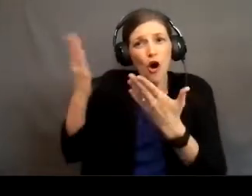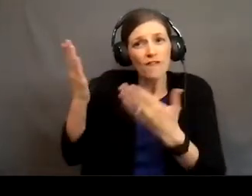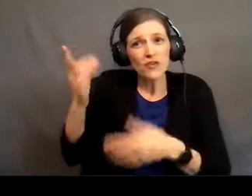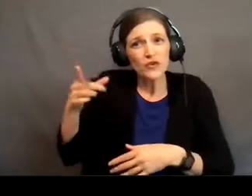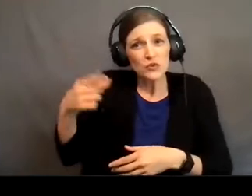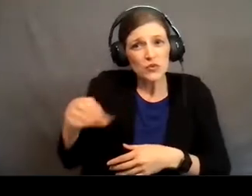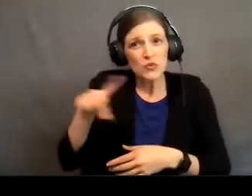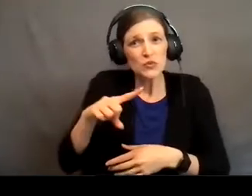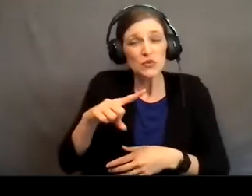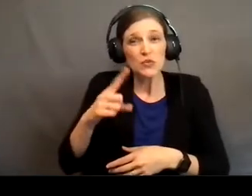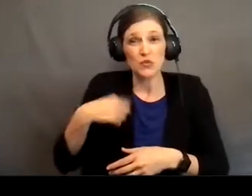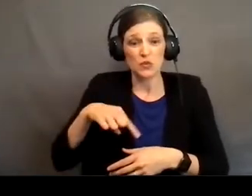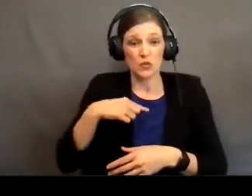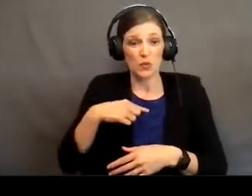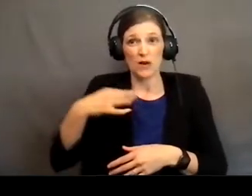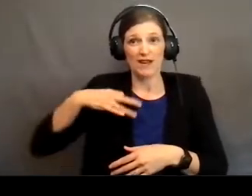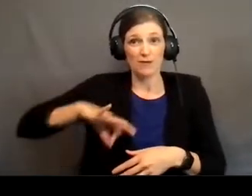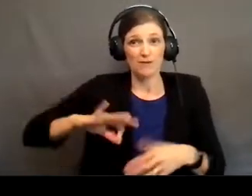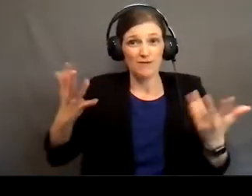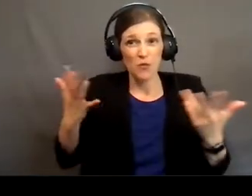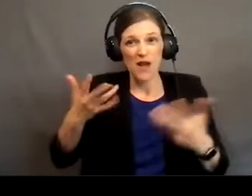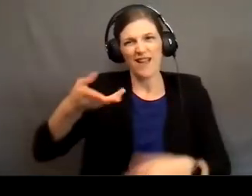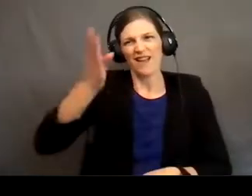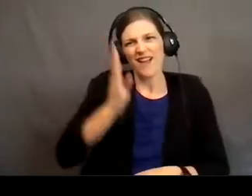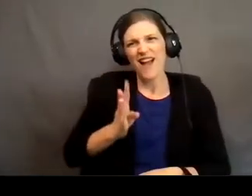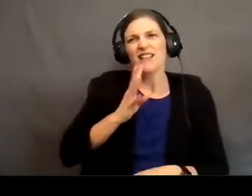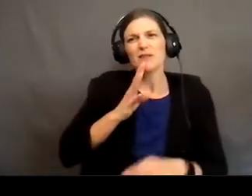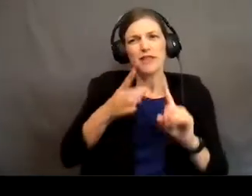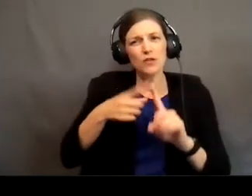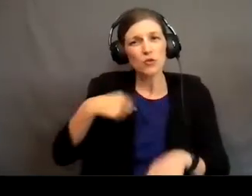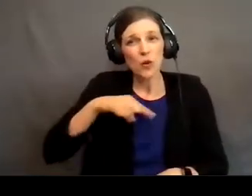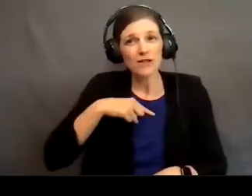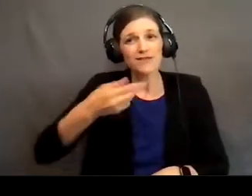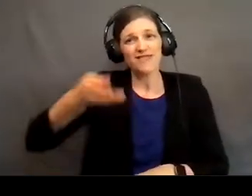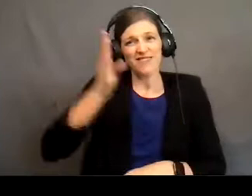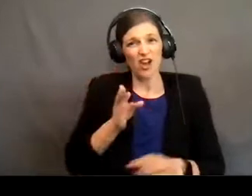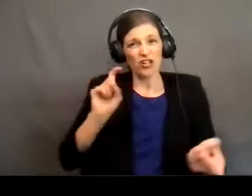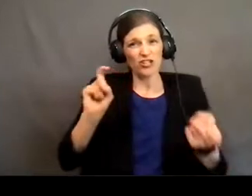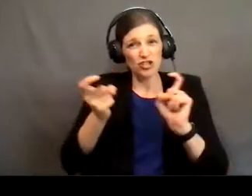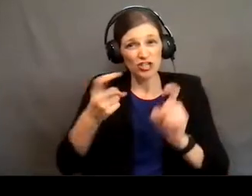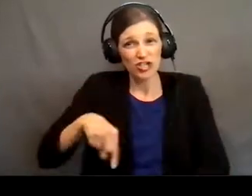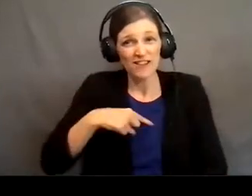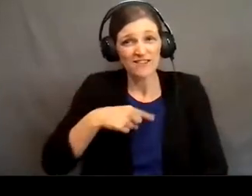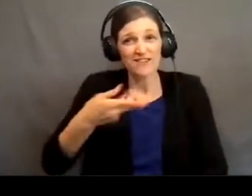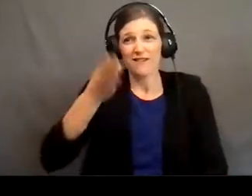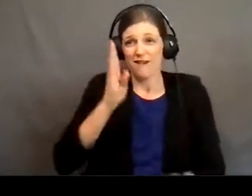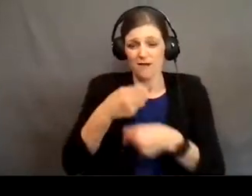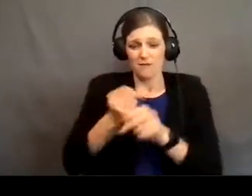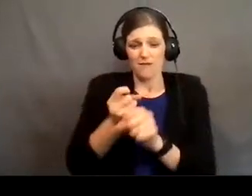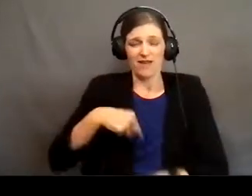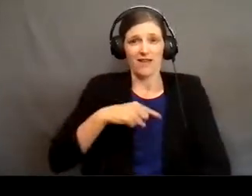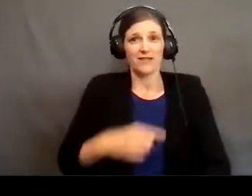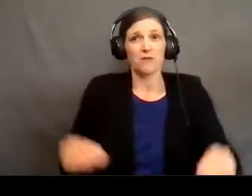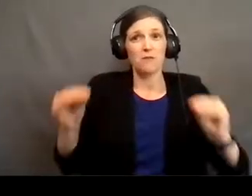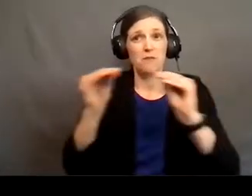gain? God speaking to us. God changing us. God making us more like